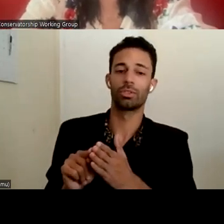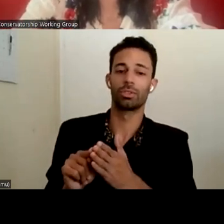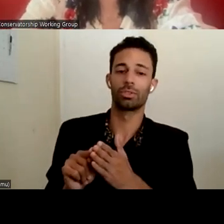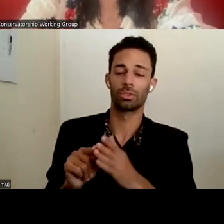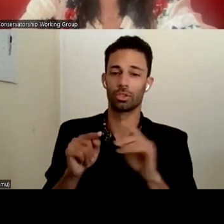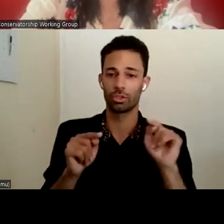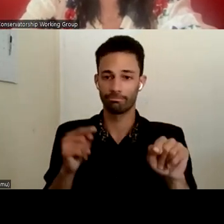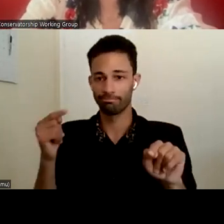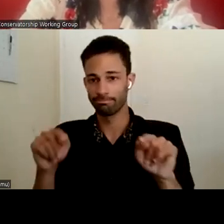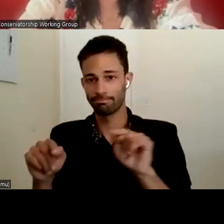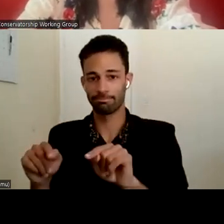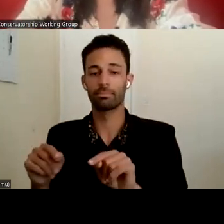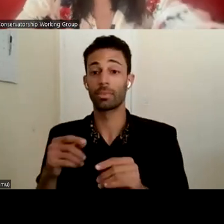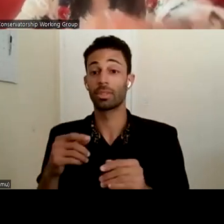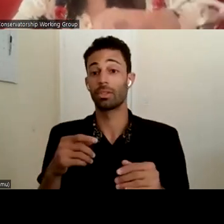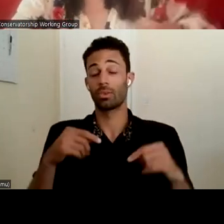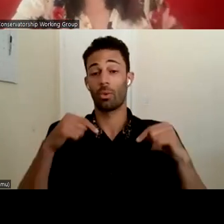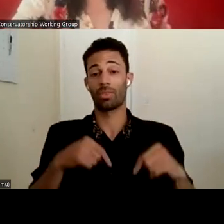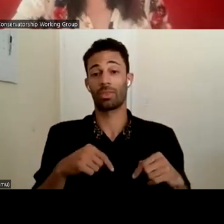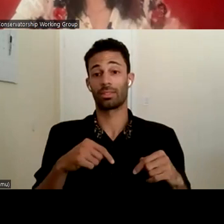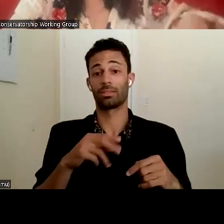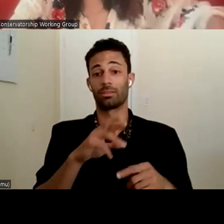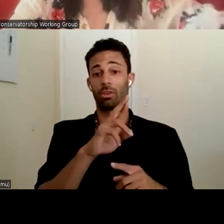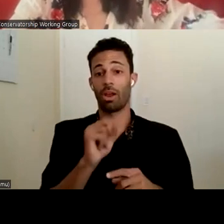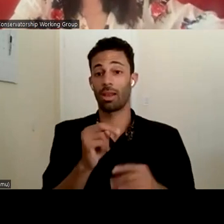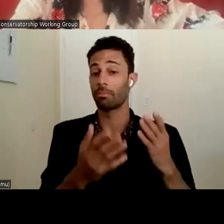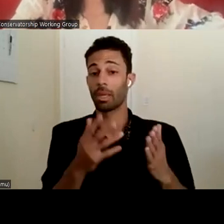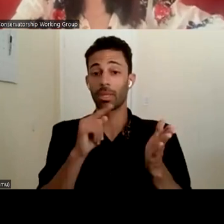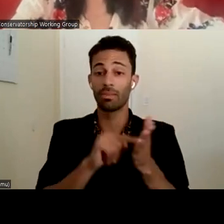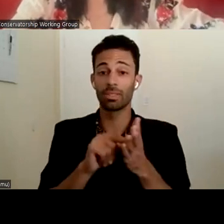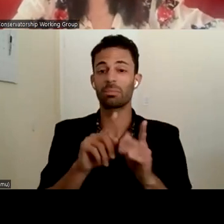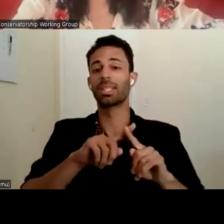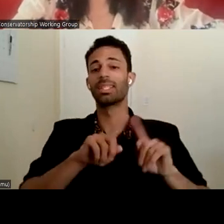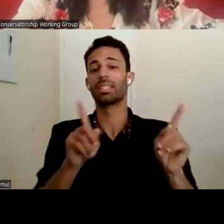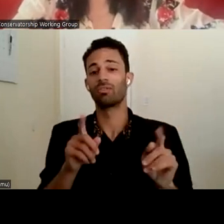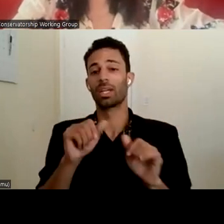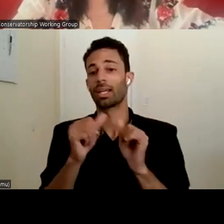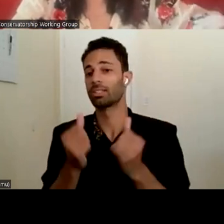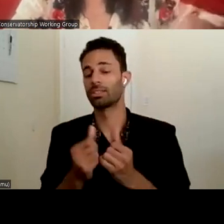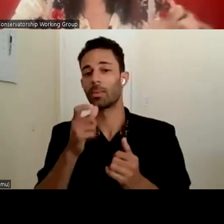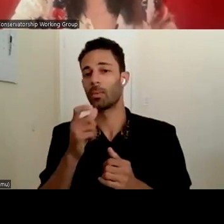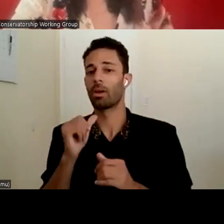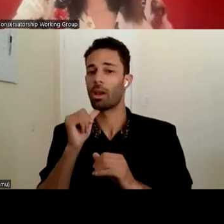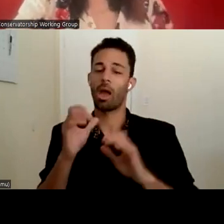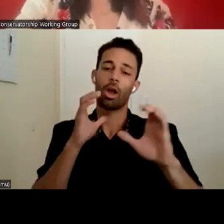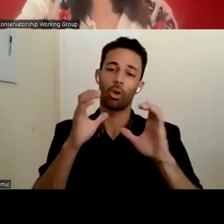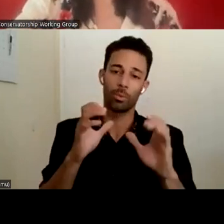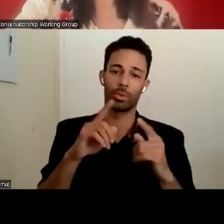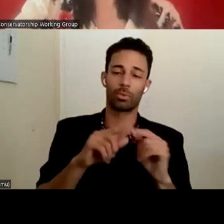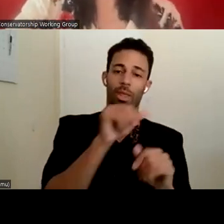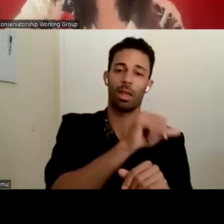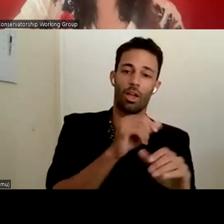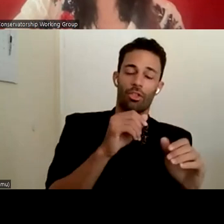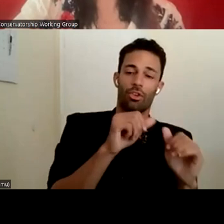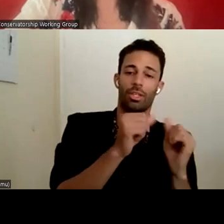might have been investigated by several different agencies who are not talking to each other. If they